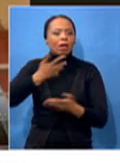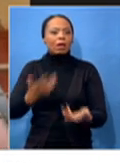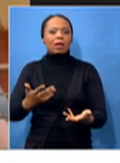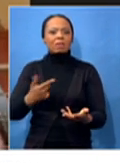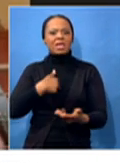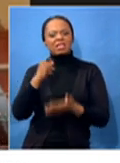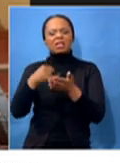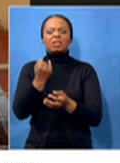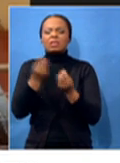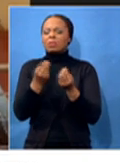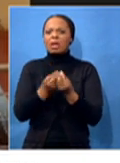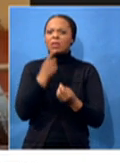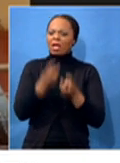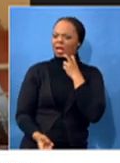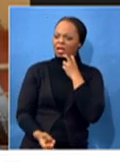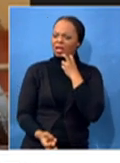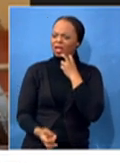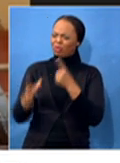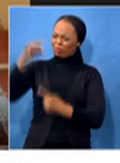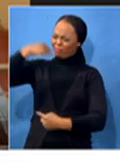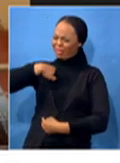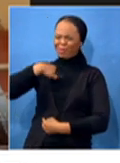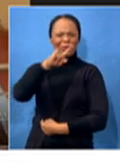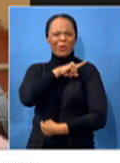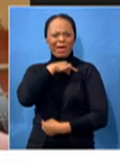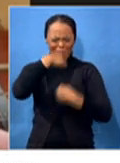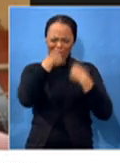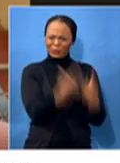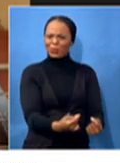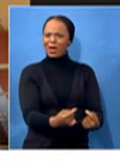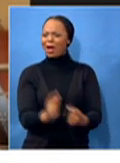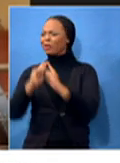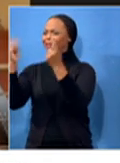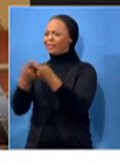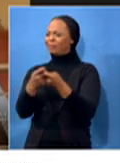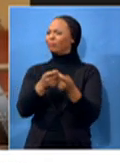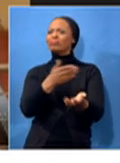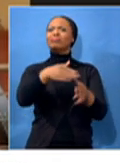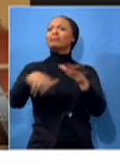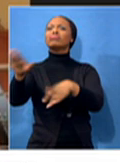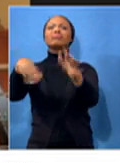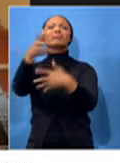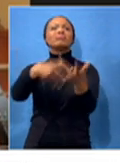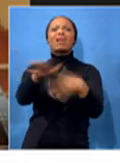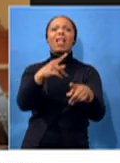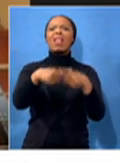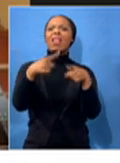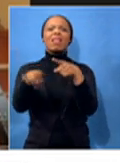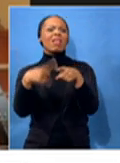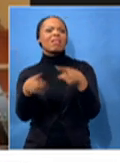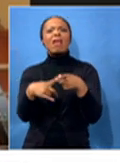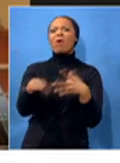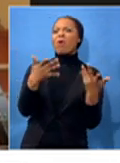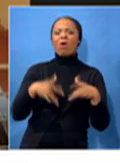surprised why they choose me, only me to do them. And the rest just walk away and continue with their lives. If we're playing,